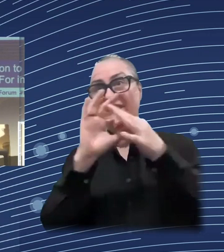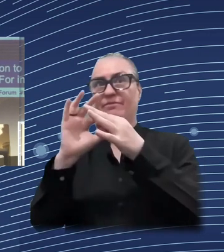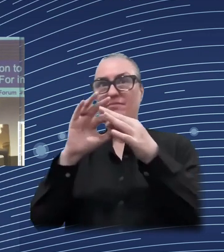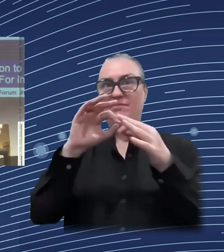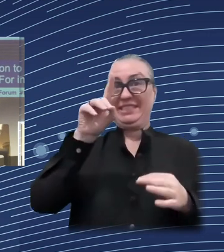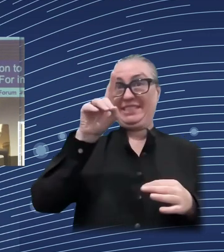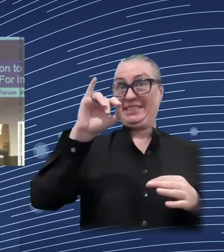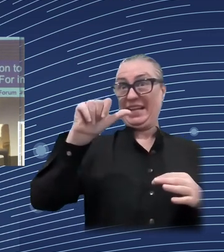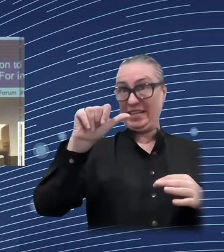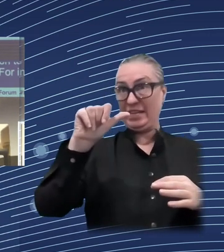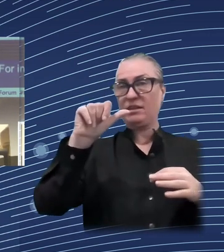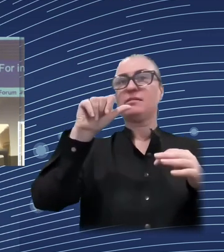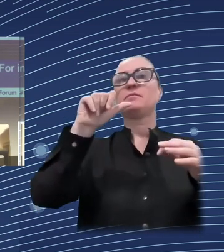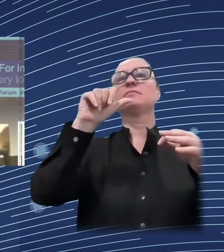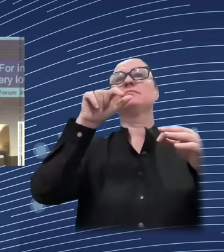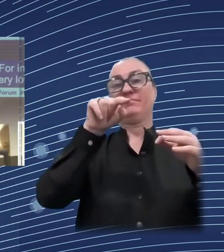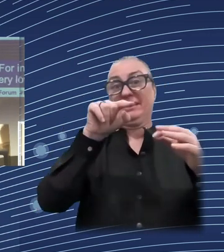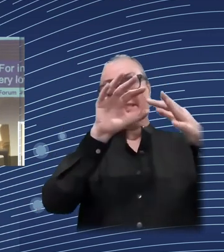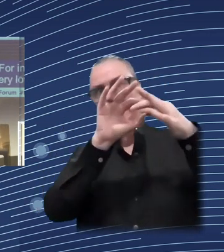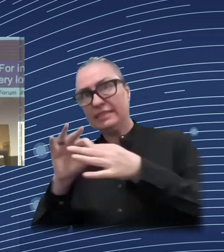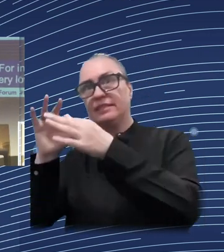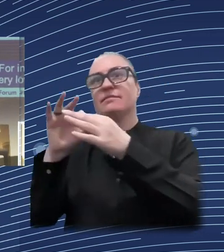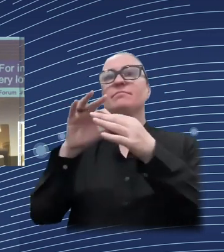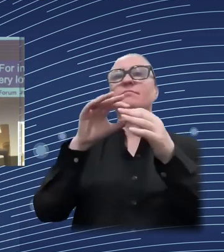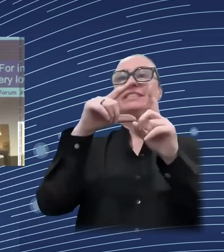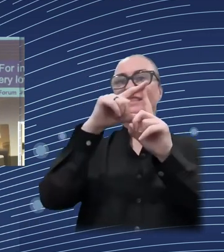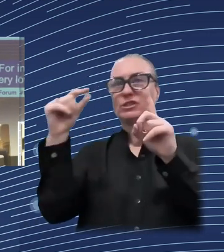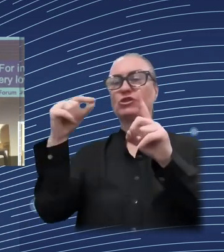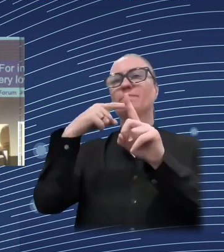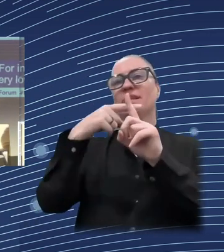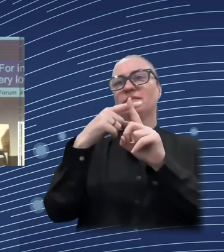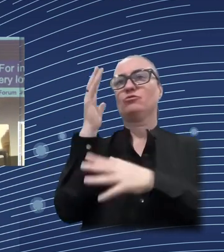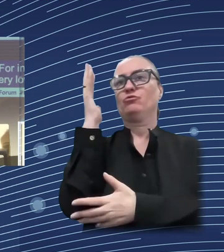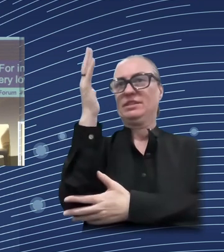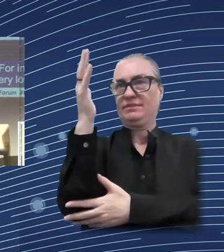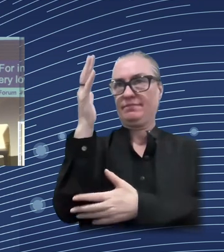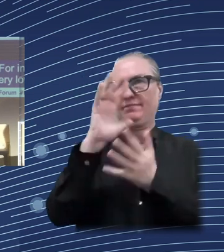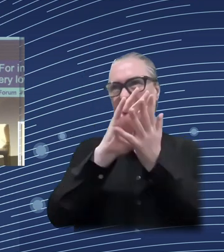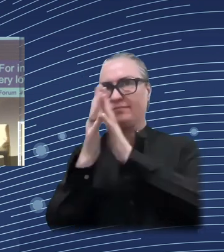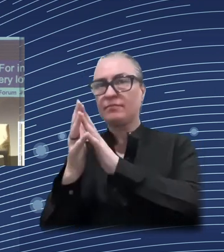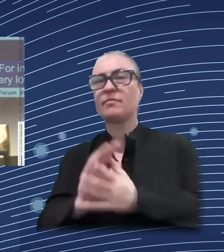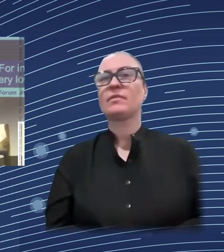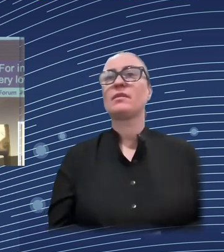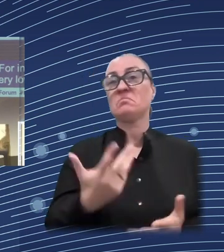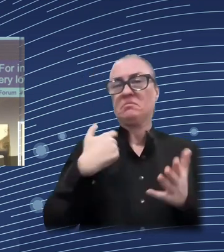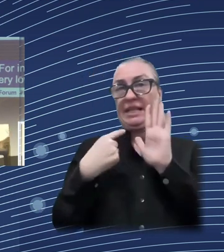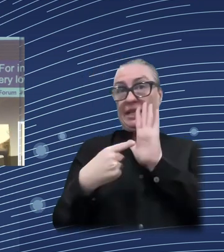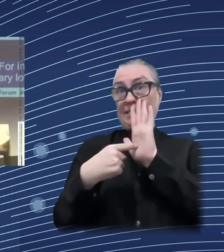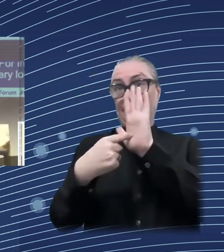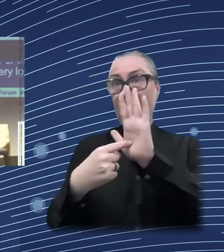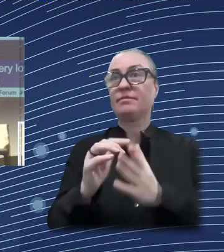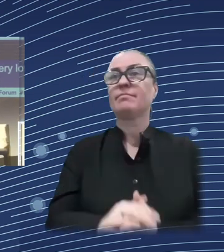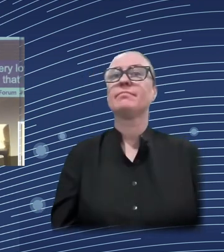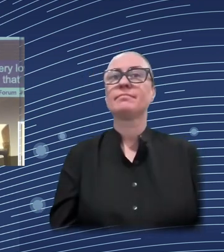very low. The recent estimates are, I think, close to 40% or 50%, something like that, which is extremely low if you